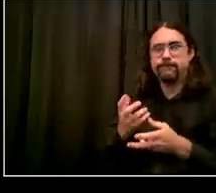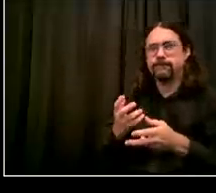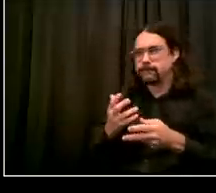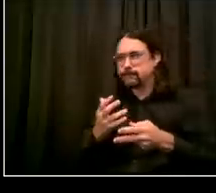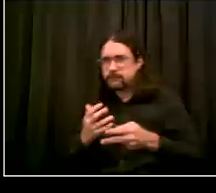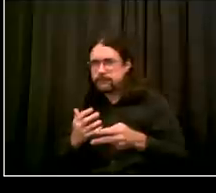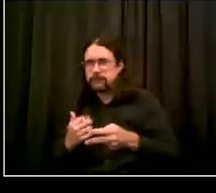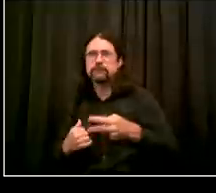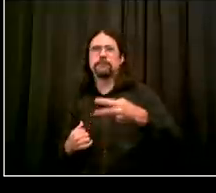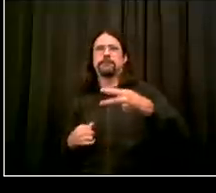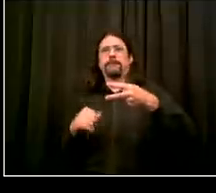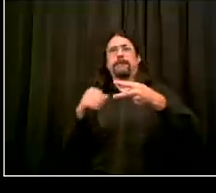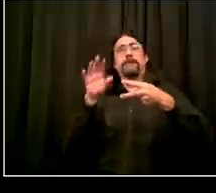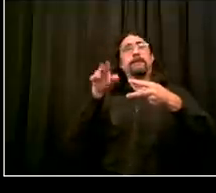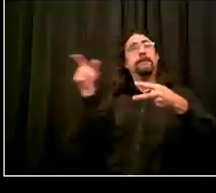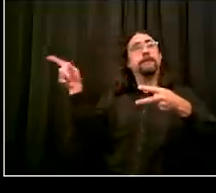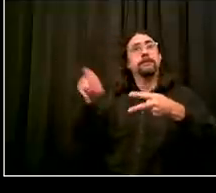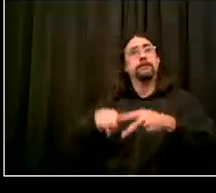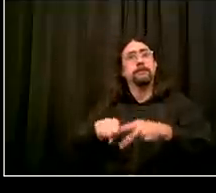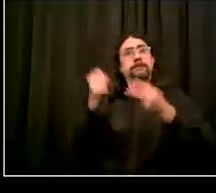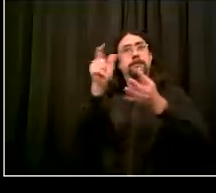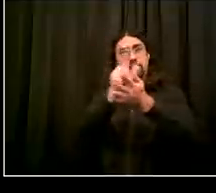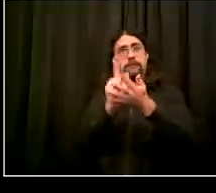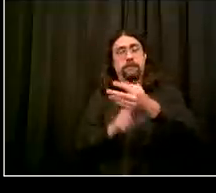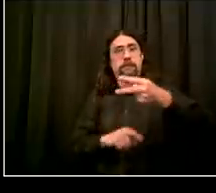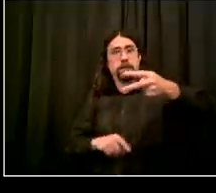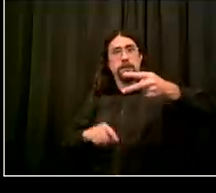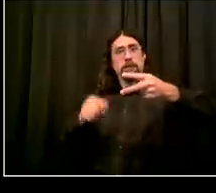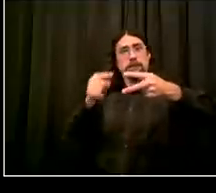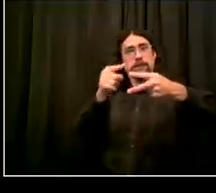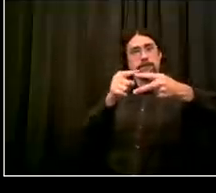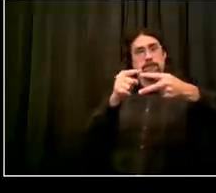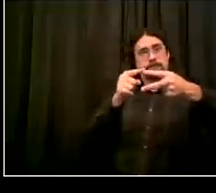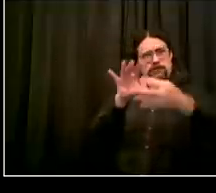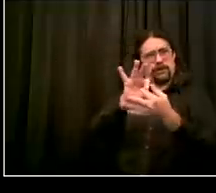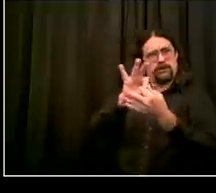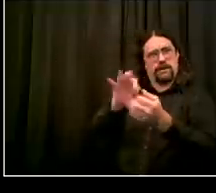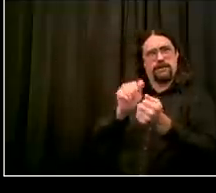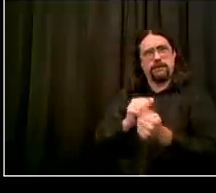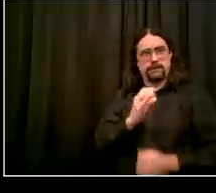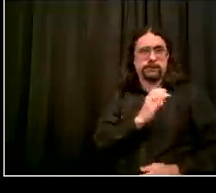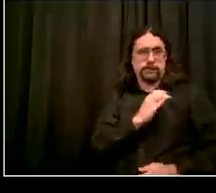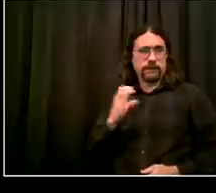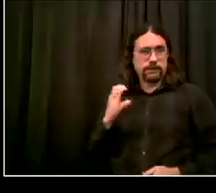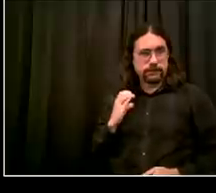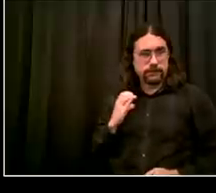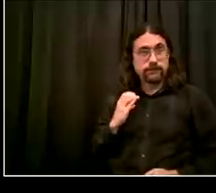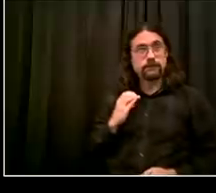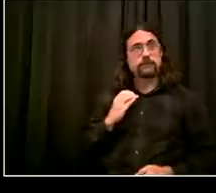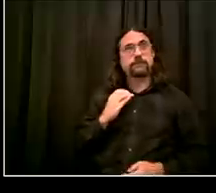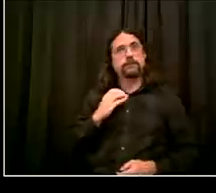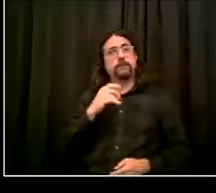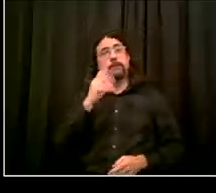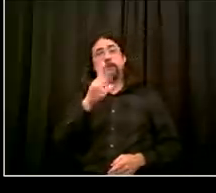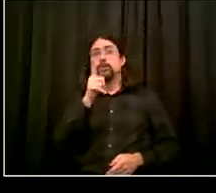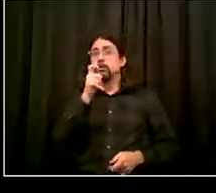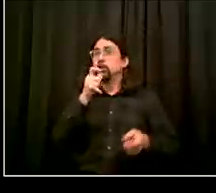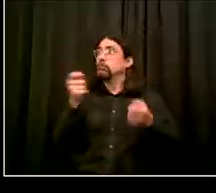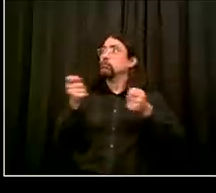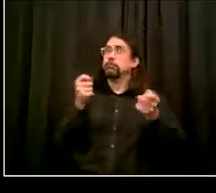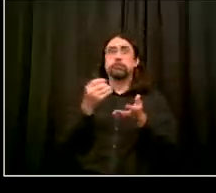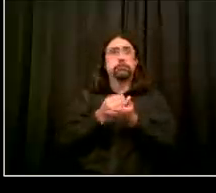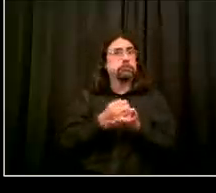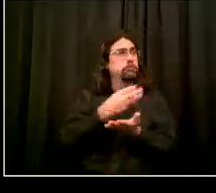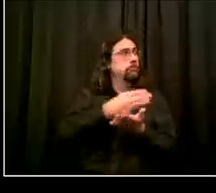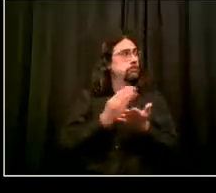protects the state's ability to operate in its own sphere clearly within here is the capacity of municipalities